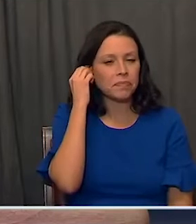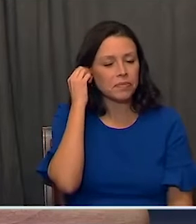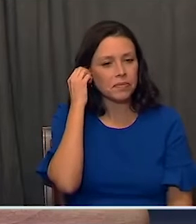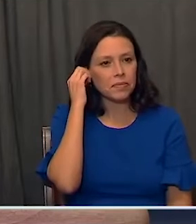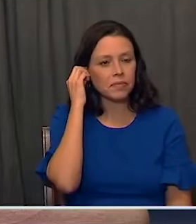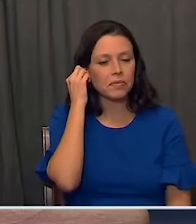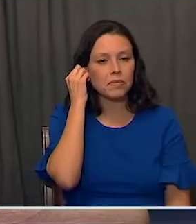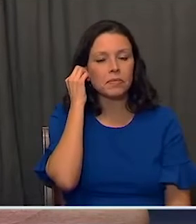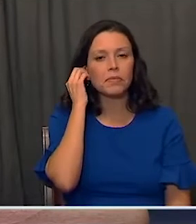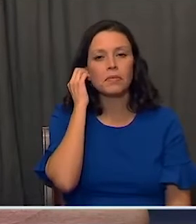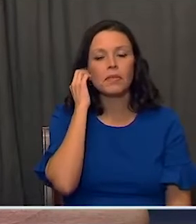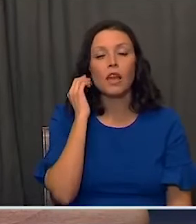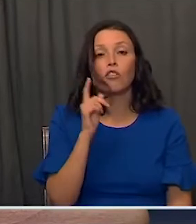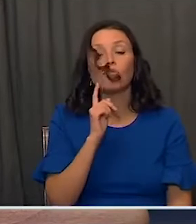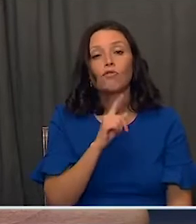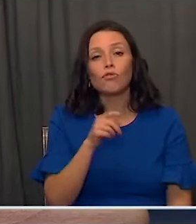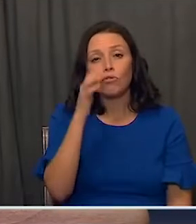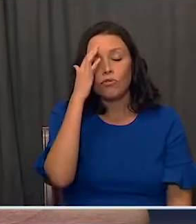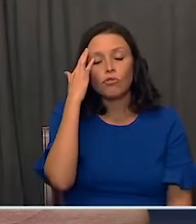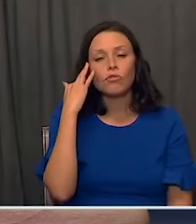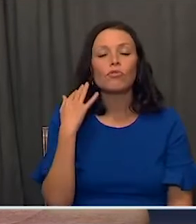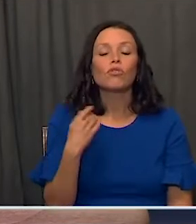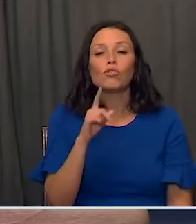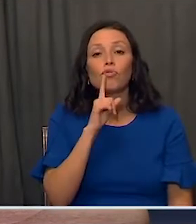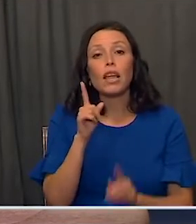really important that